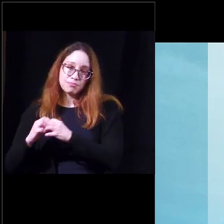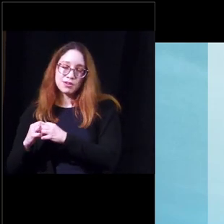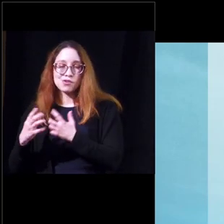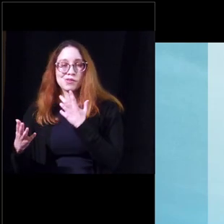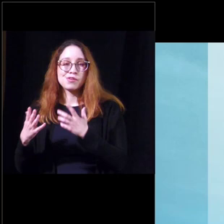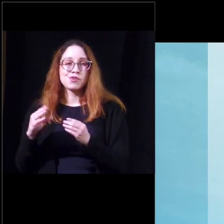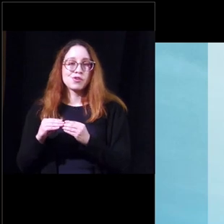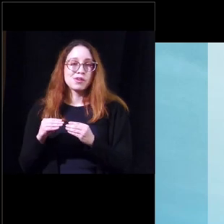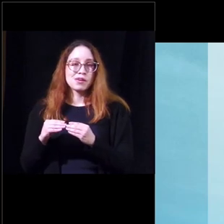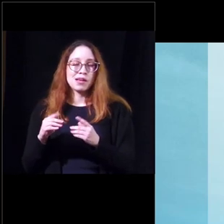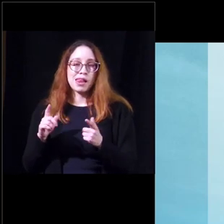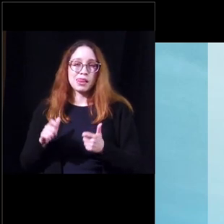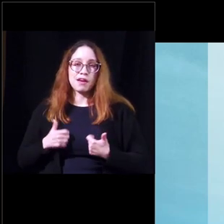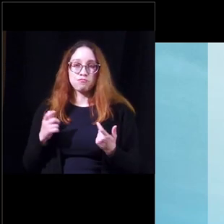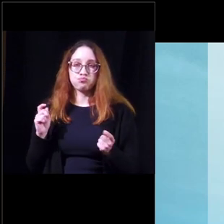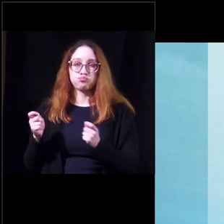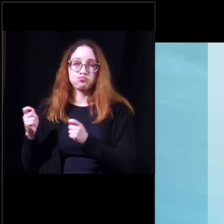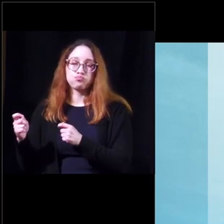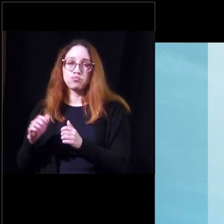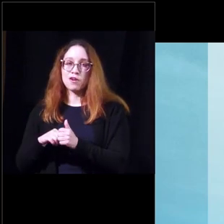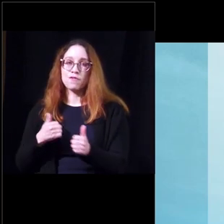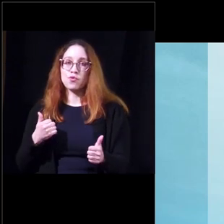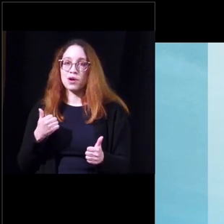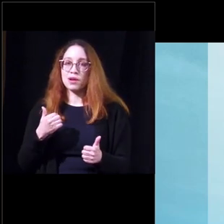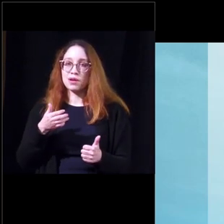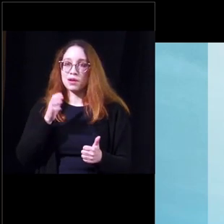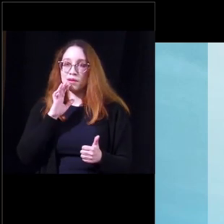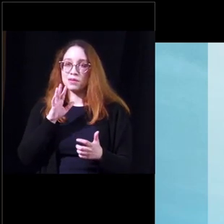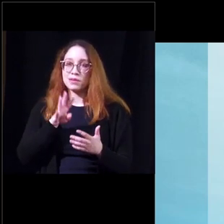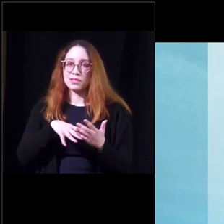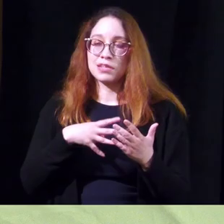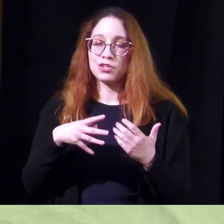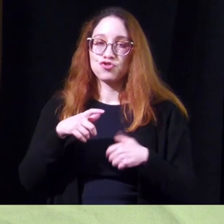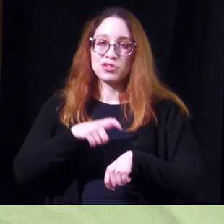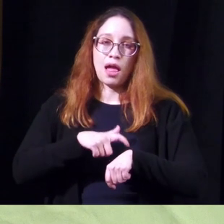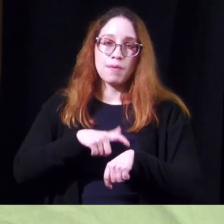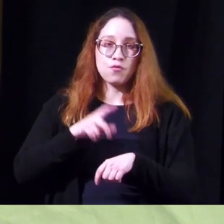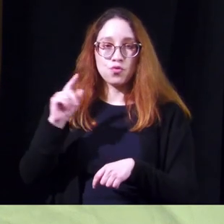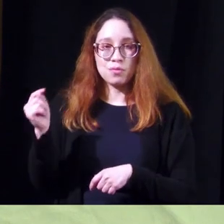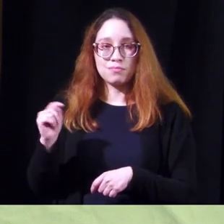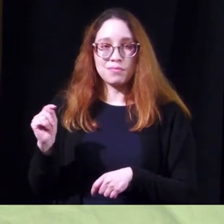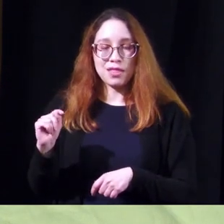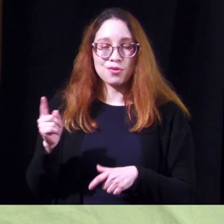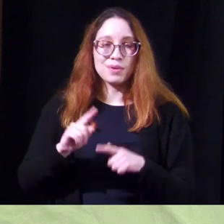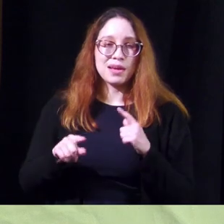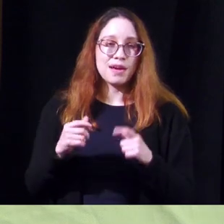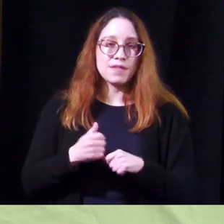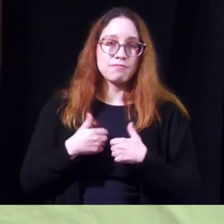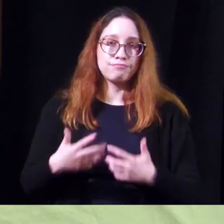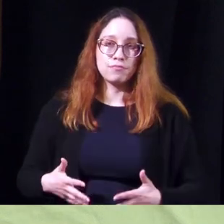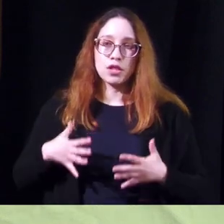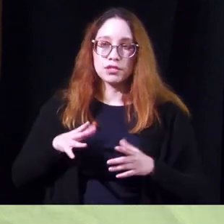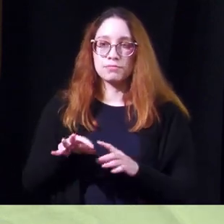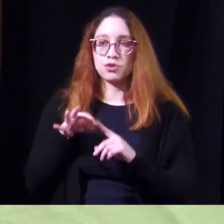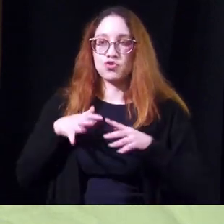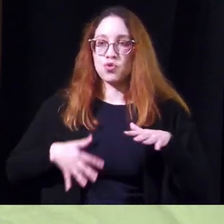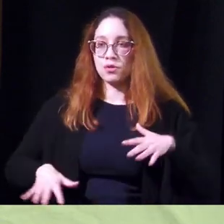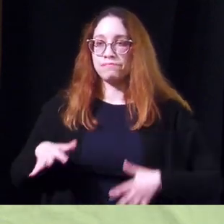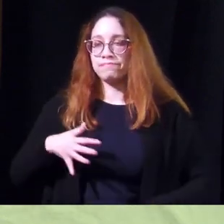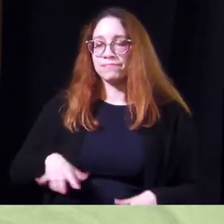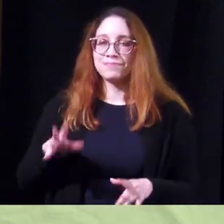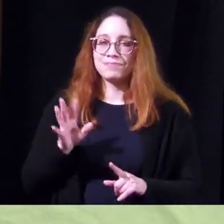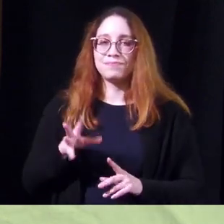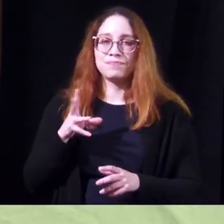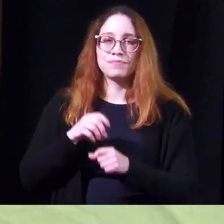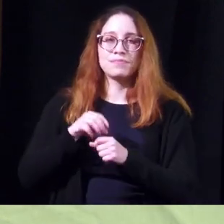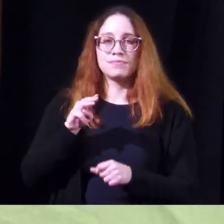need to make lifestyle adjustments such as avoiding fluids scheduling bathroom breaks and wearing protective garments so it's a major